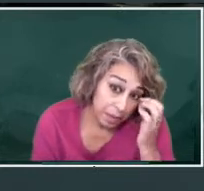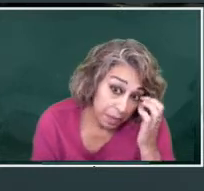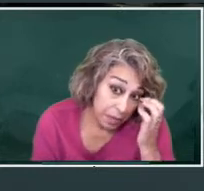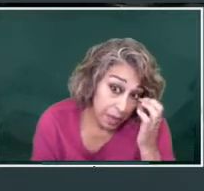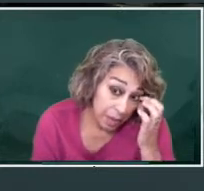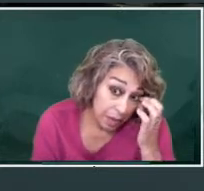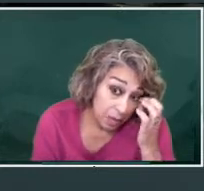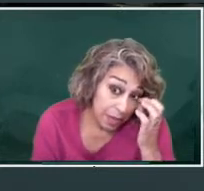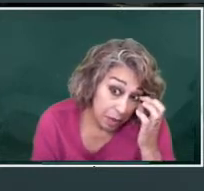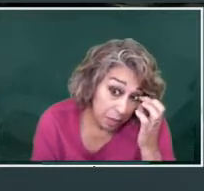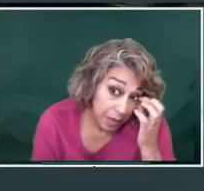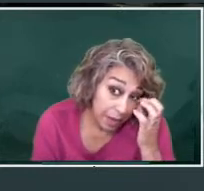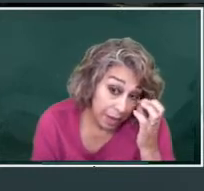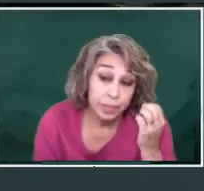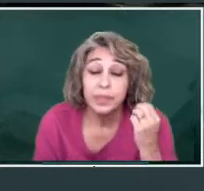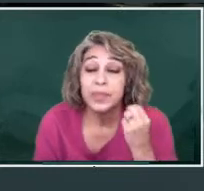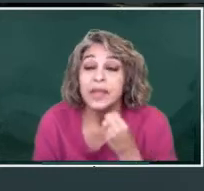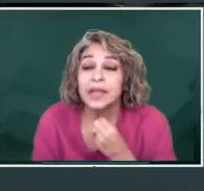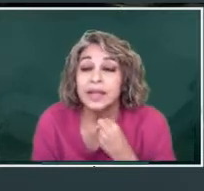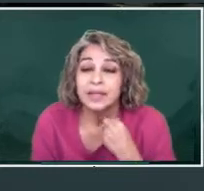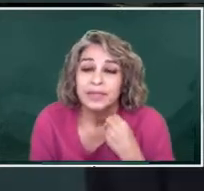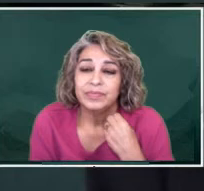were in Guadalupe.